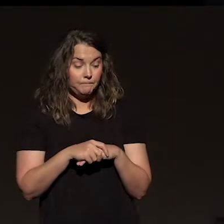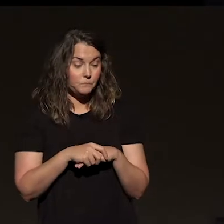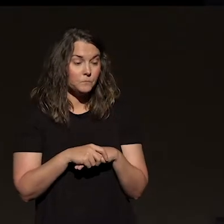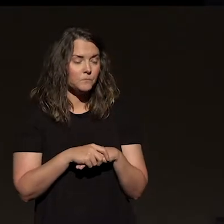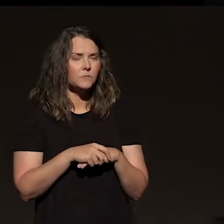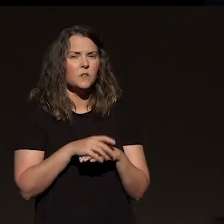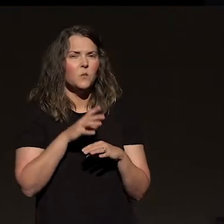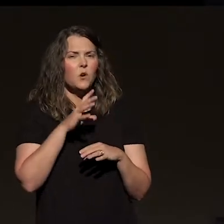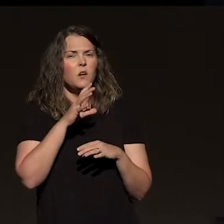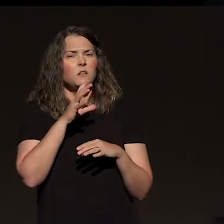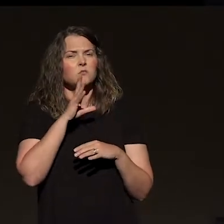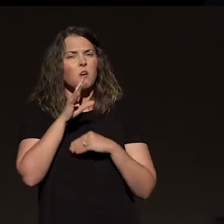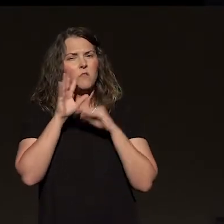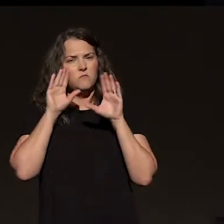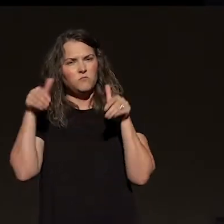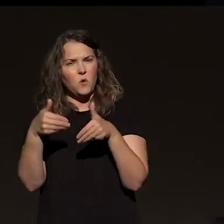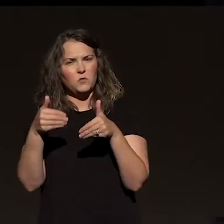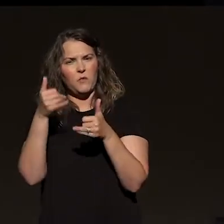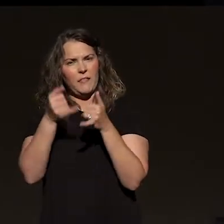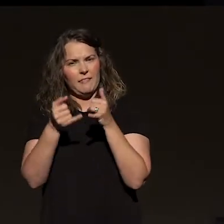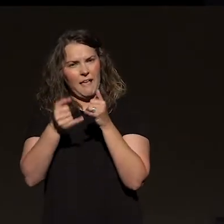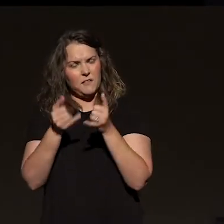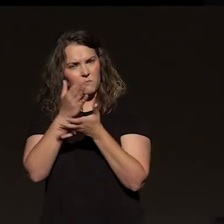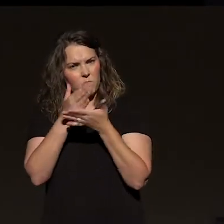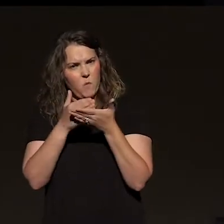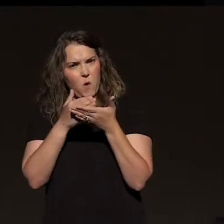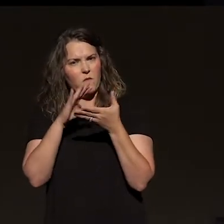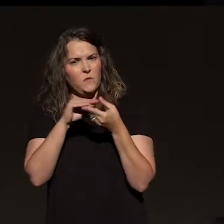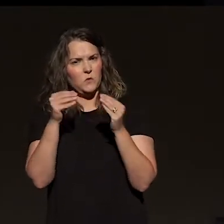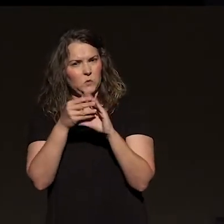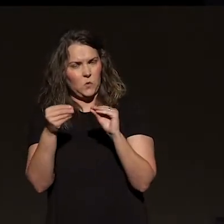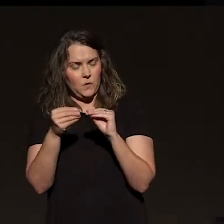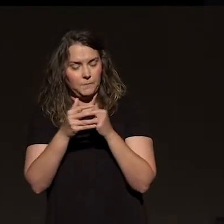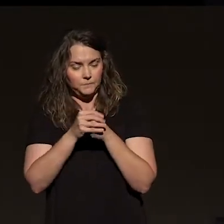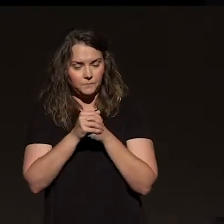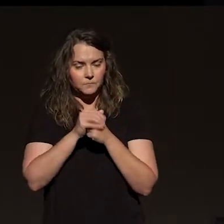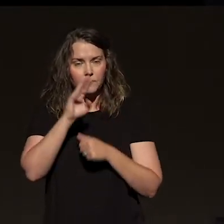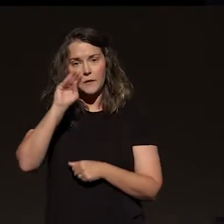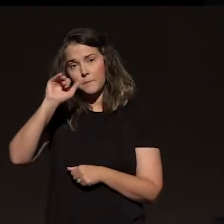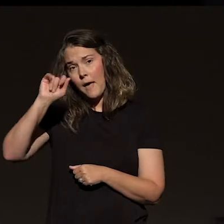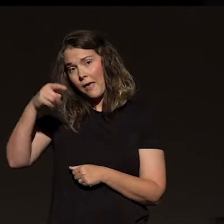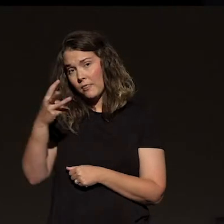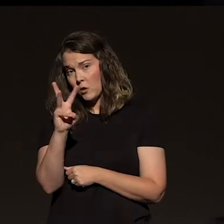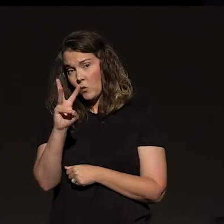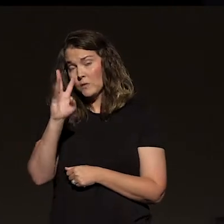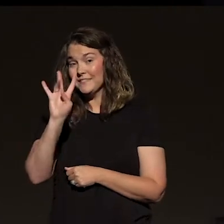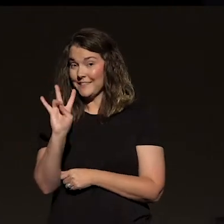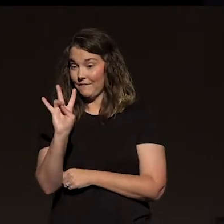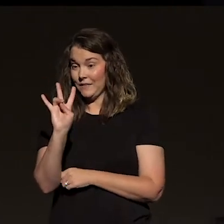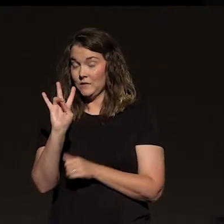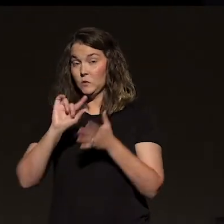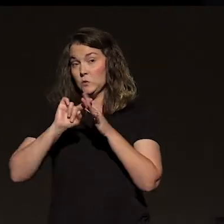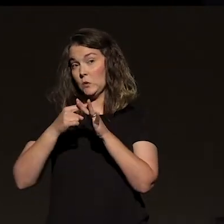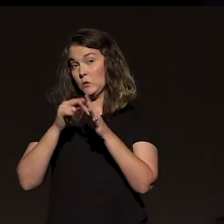going to look at his last closing story, his closing parable, Matthew chapter 7, beginning in verse 24. This is what Jesus